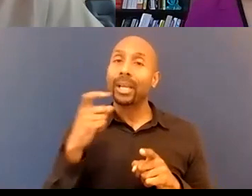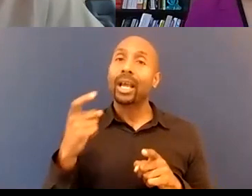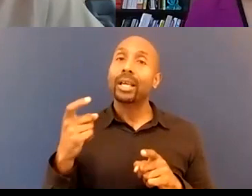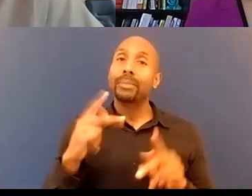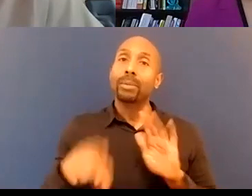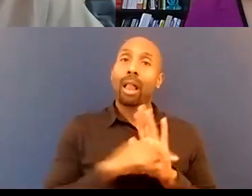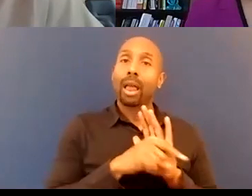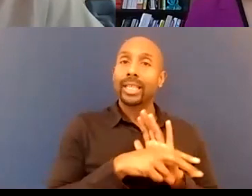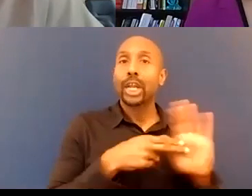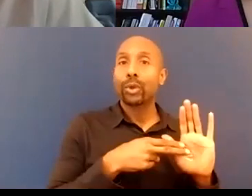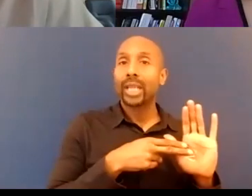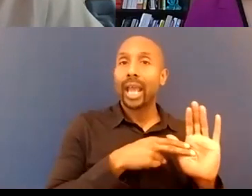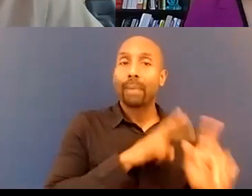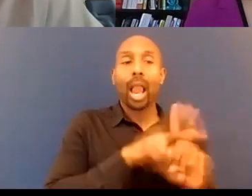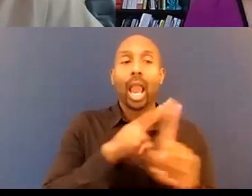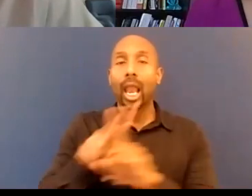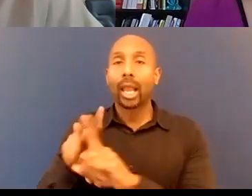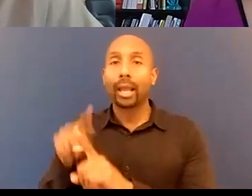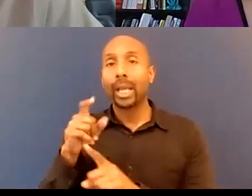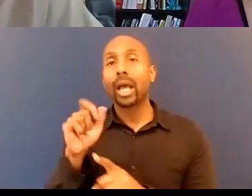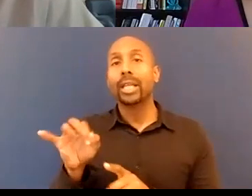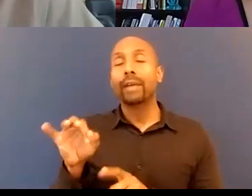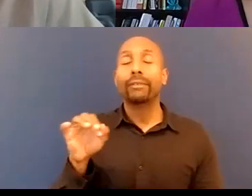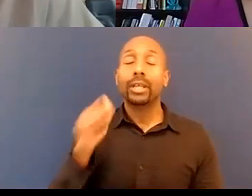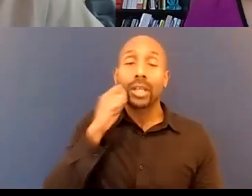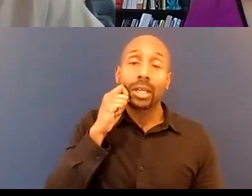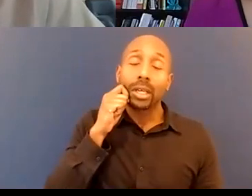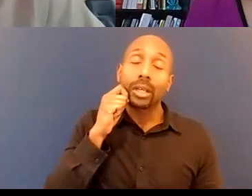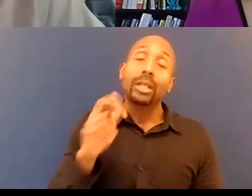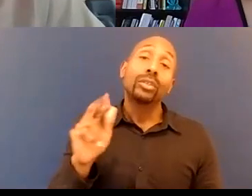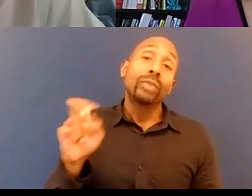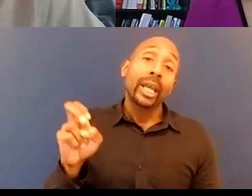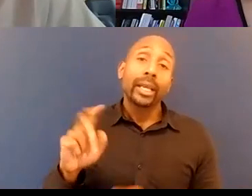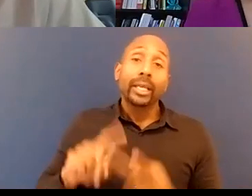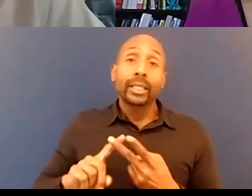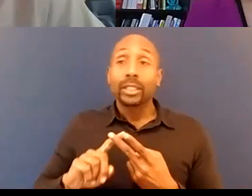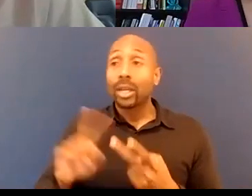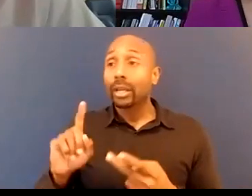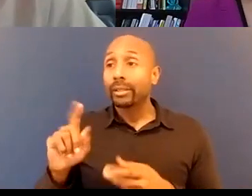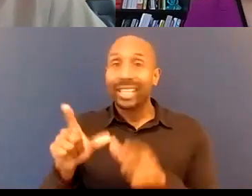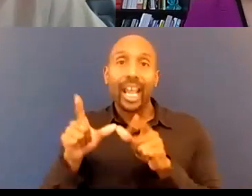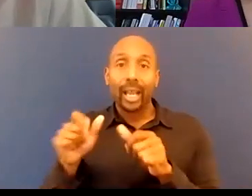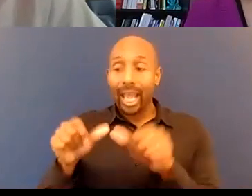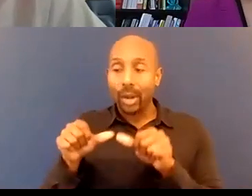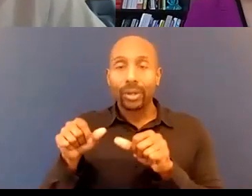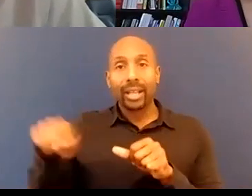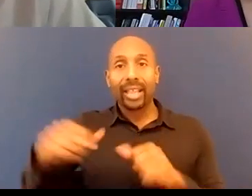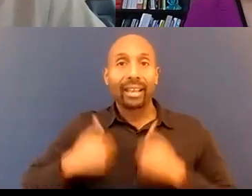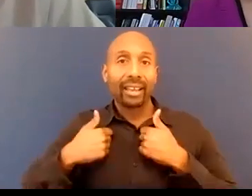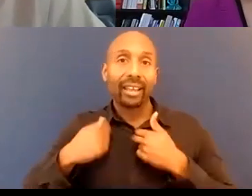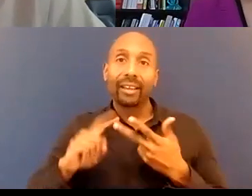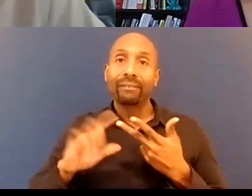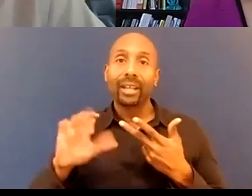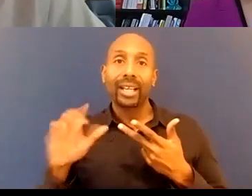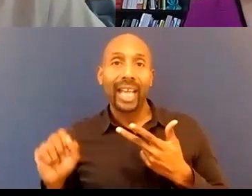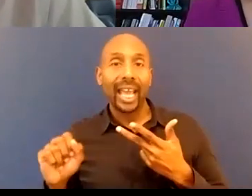because of race where they live class i mean you name it it happens so thank you for